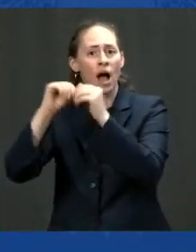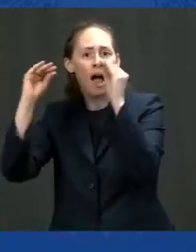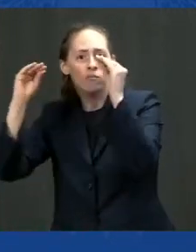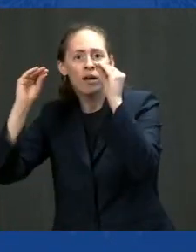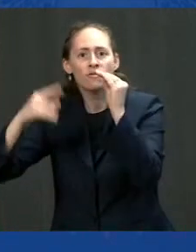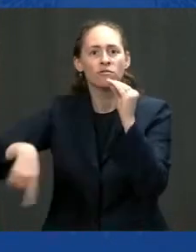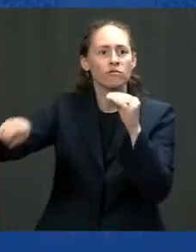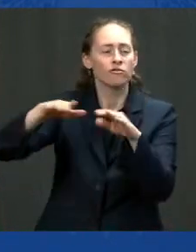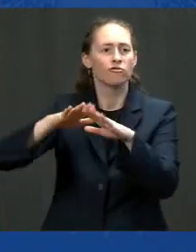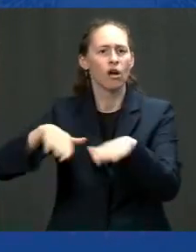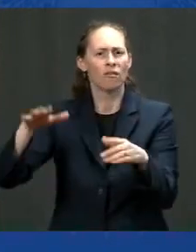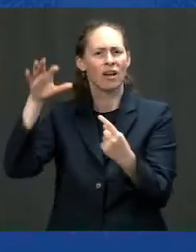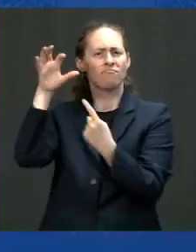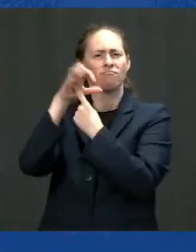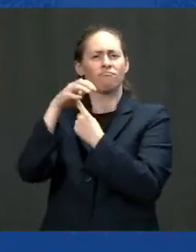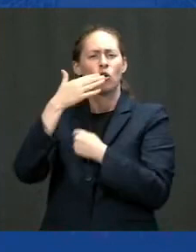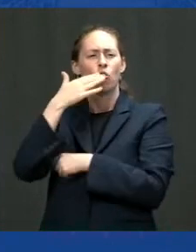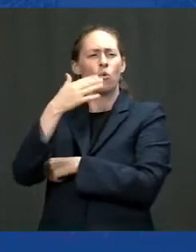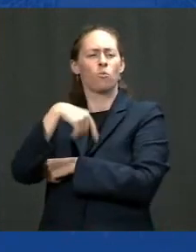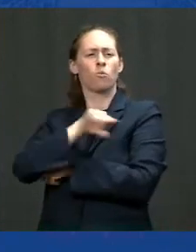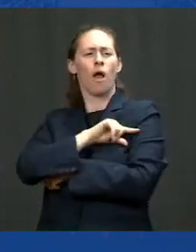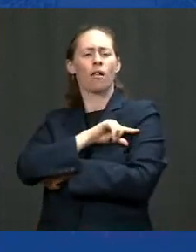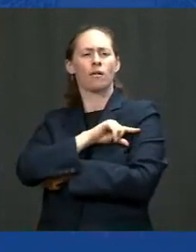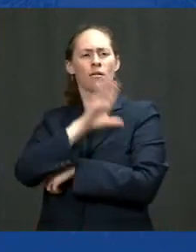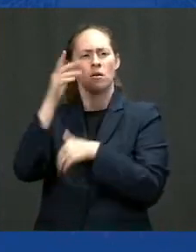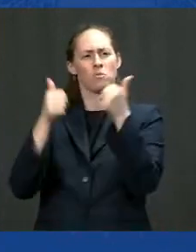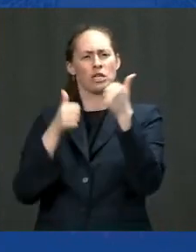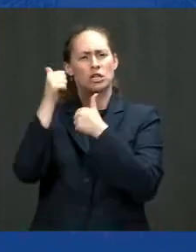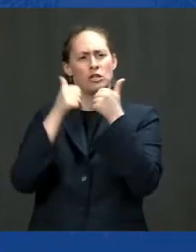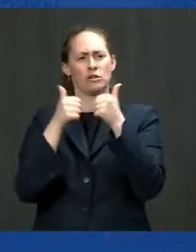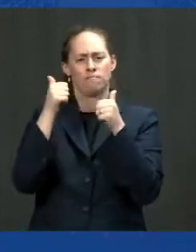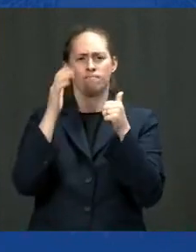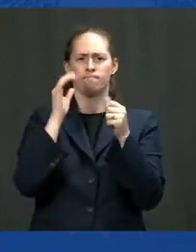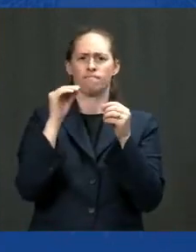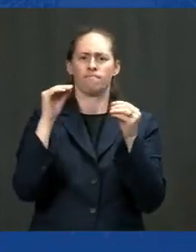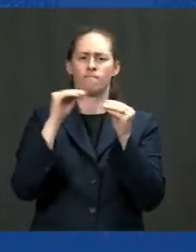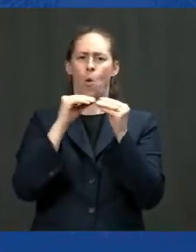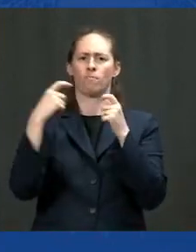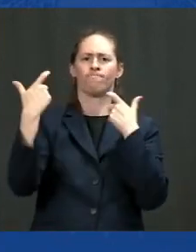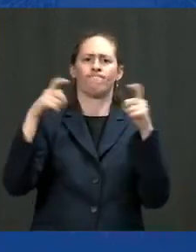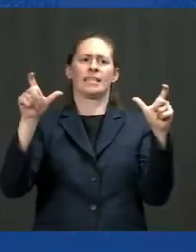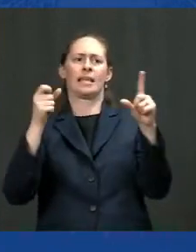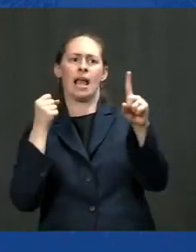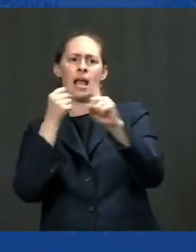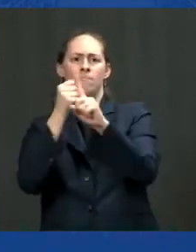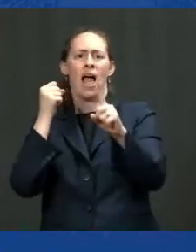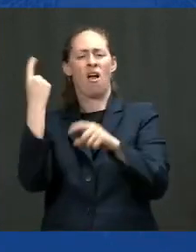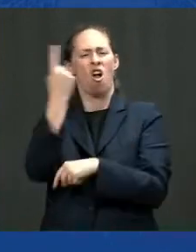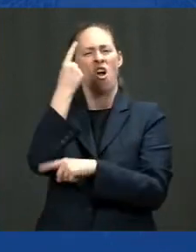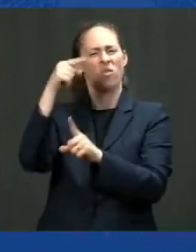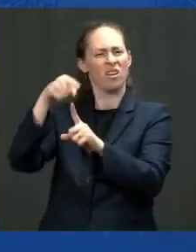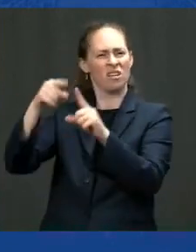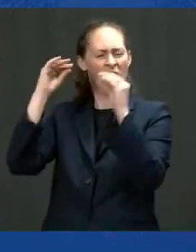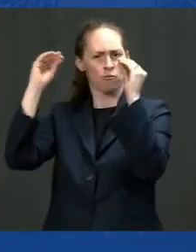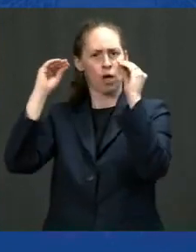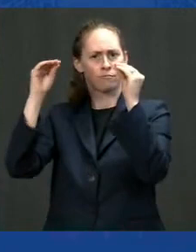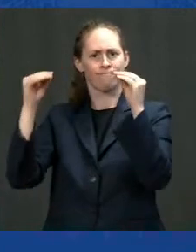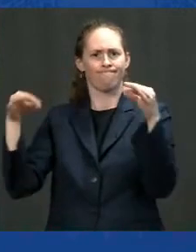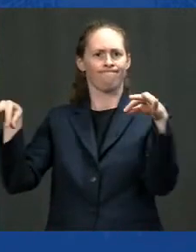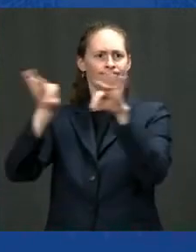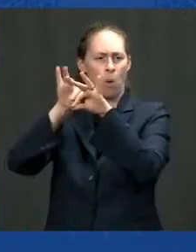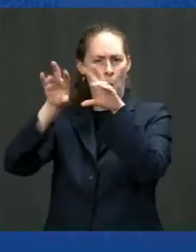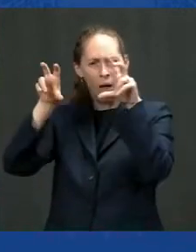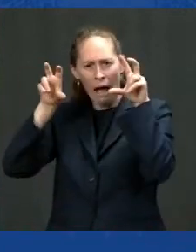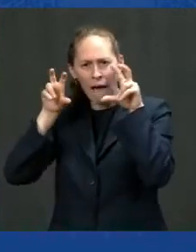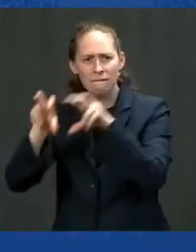what do think would most impact on the growth of america it'd be the most educated nation in the world so i'm